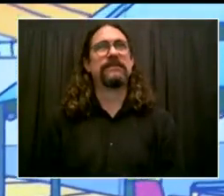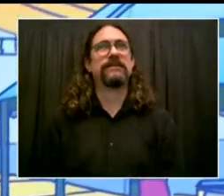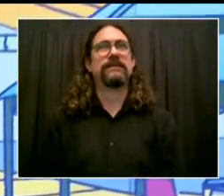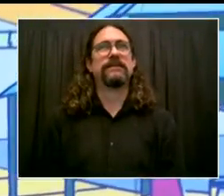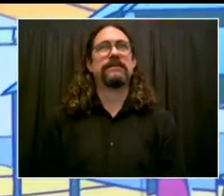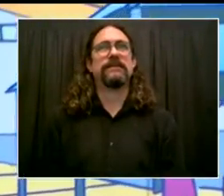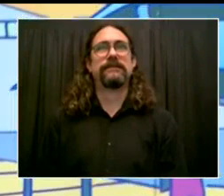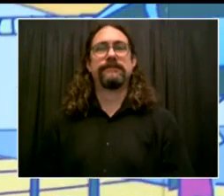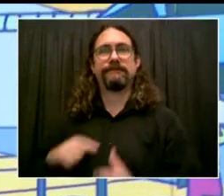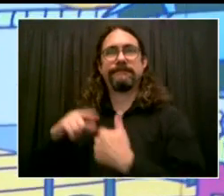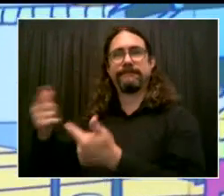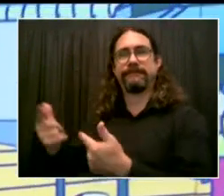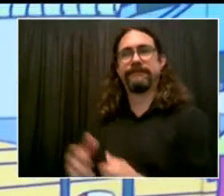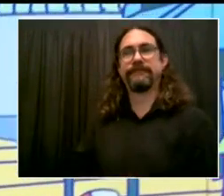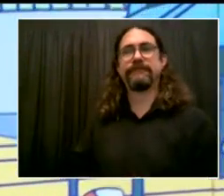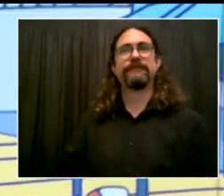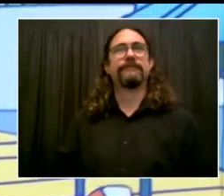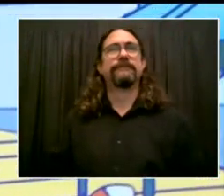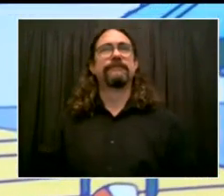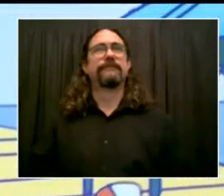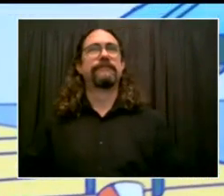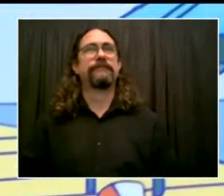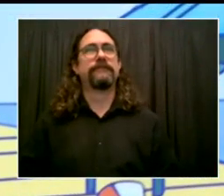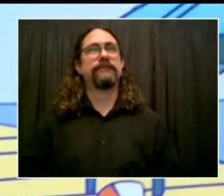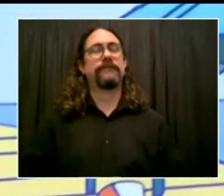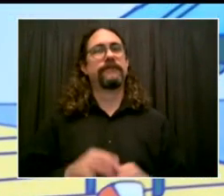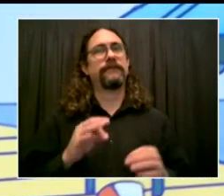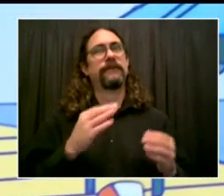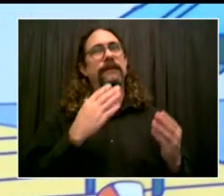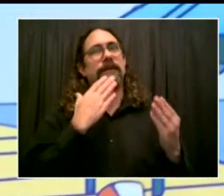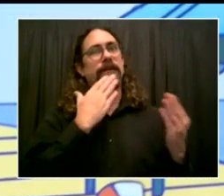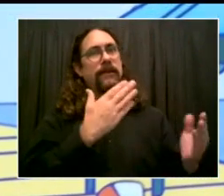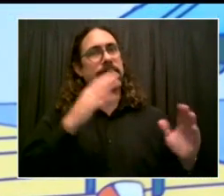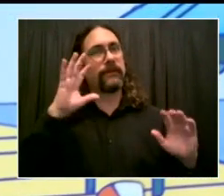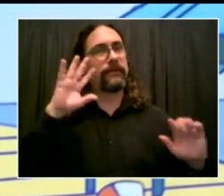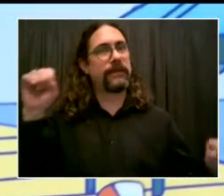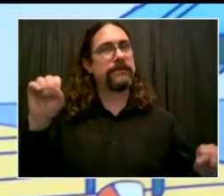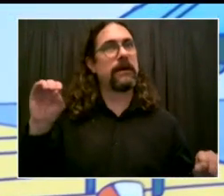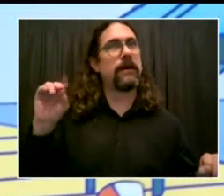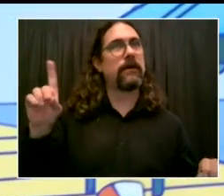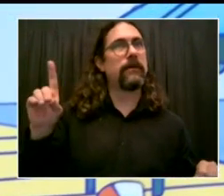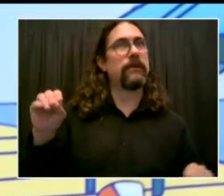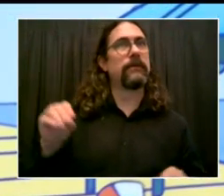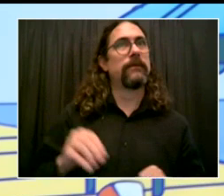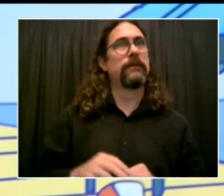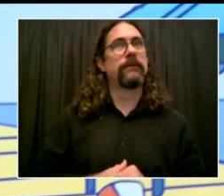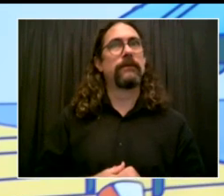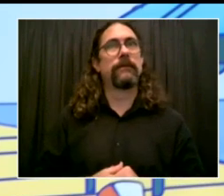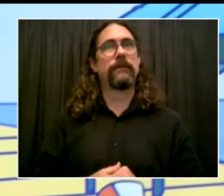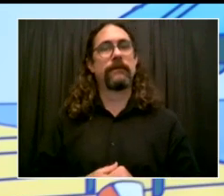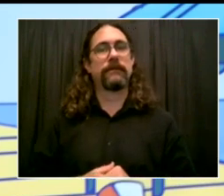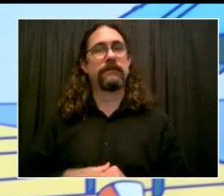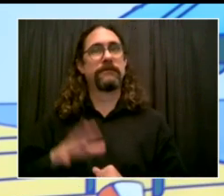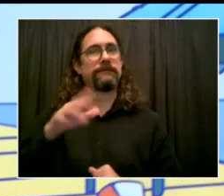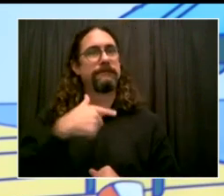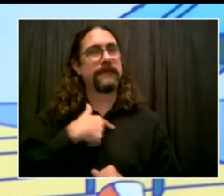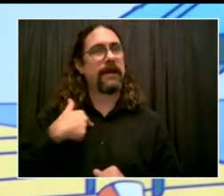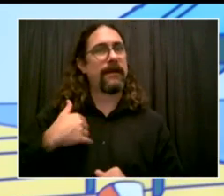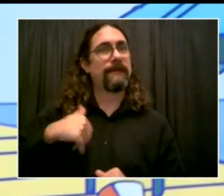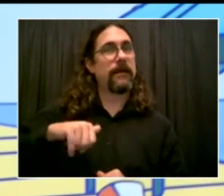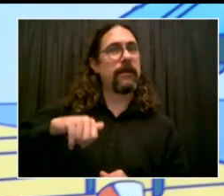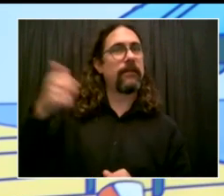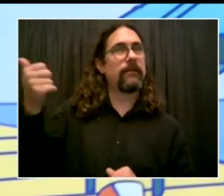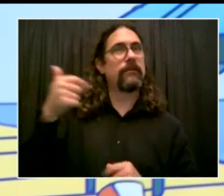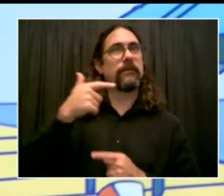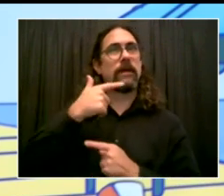Staten Island. And this one, again, we're going to give credit where credit is due. Jimmy Otto fought for this. He saw